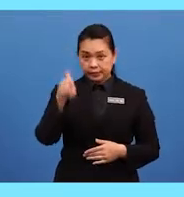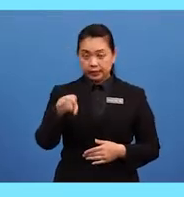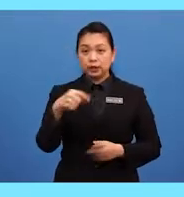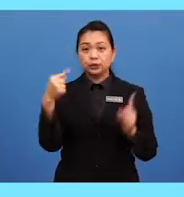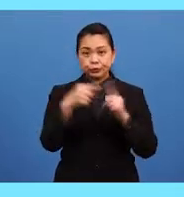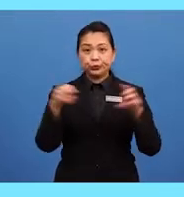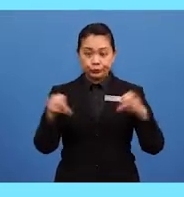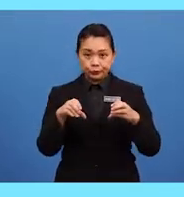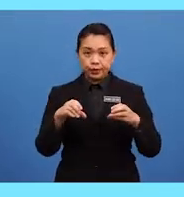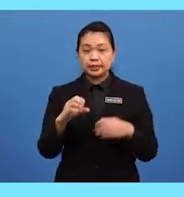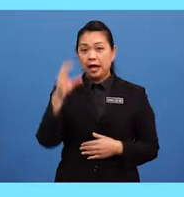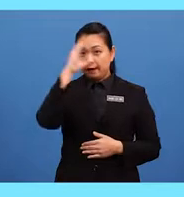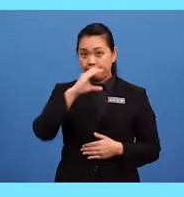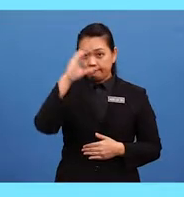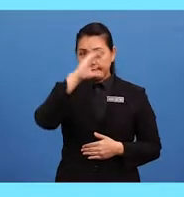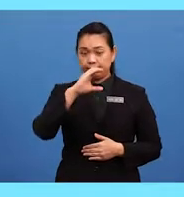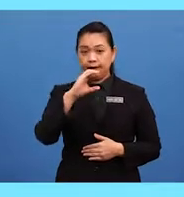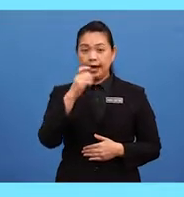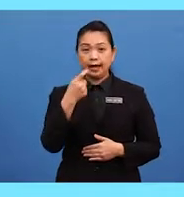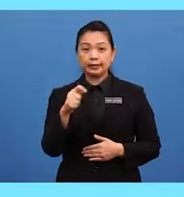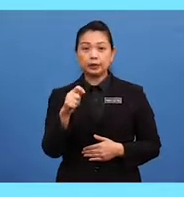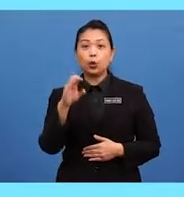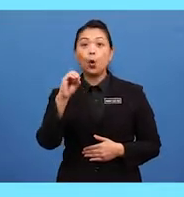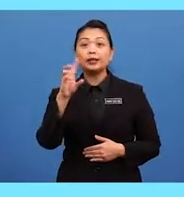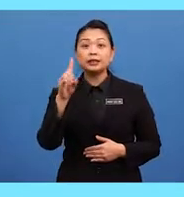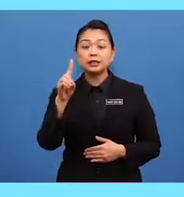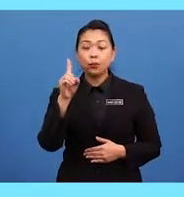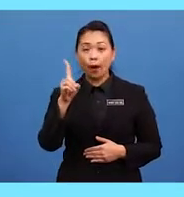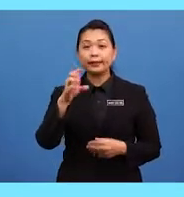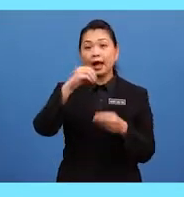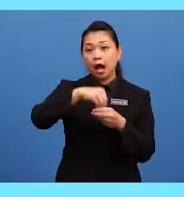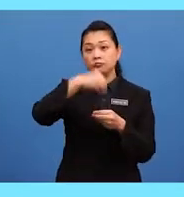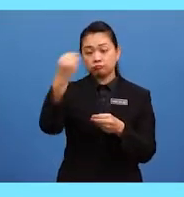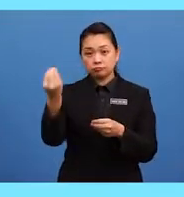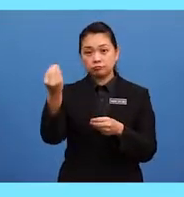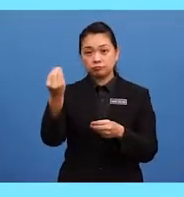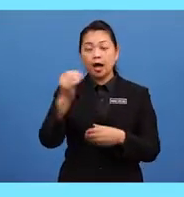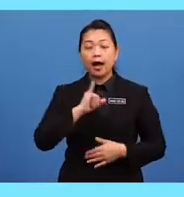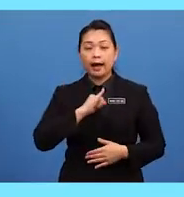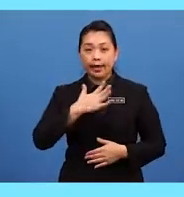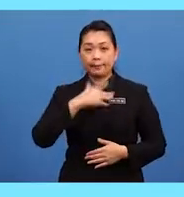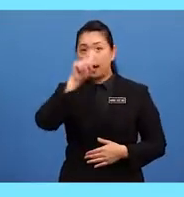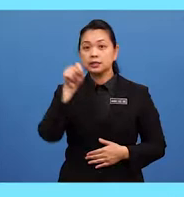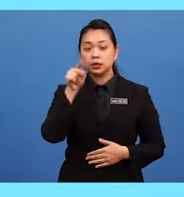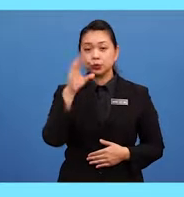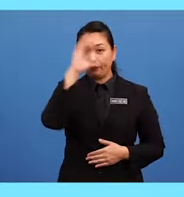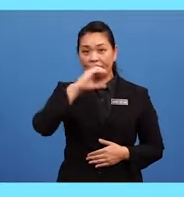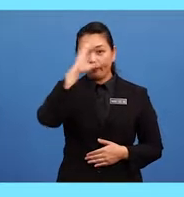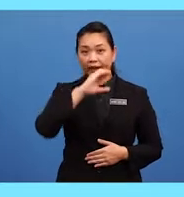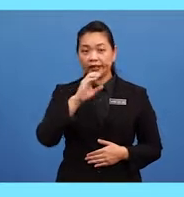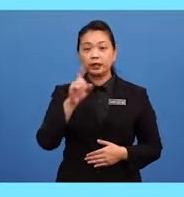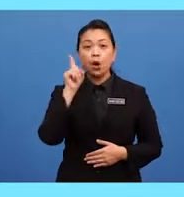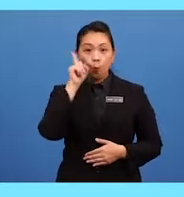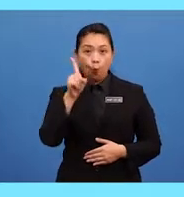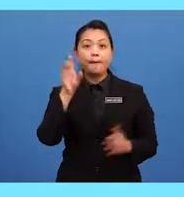is simply find the odd one out. In other words, I am asking you to find